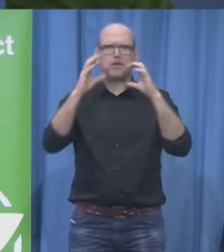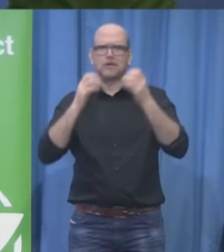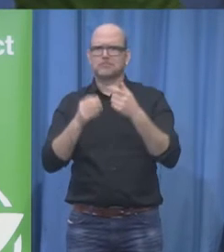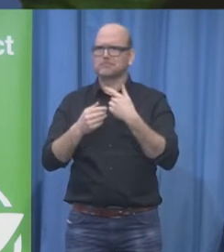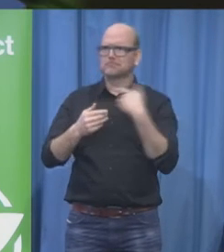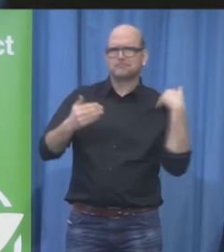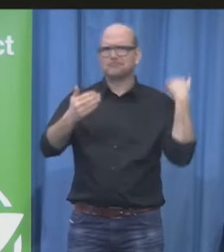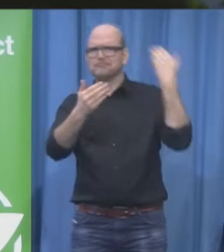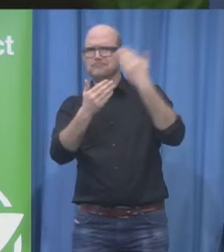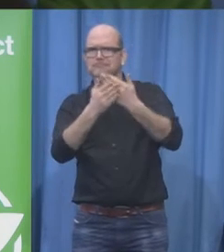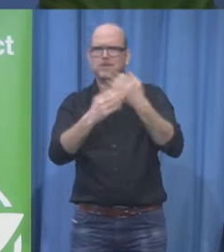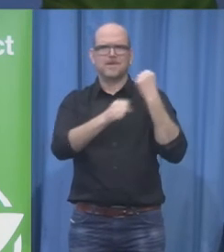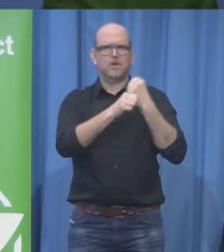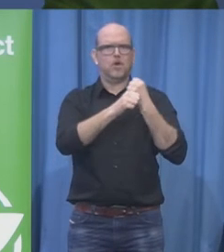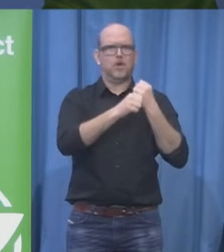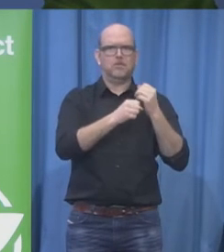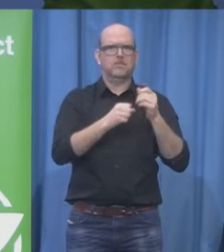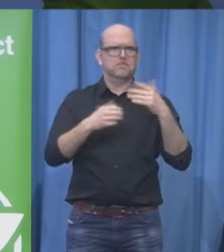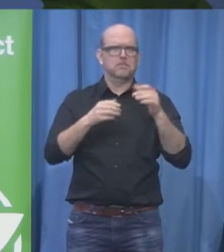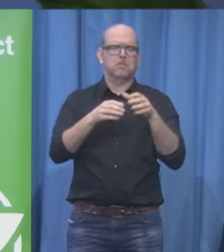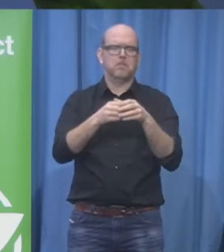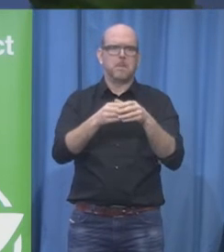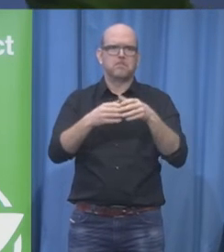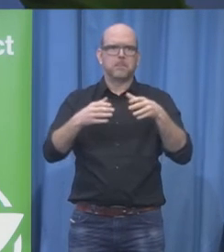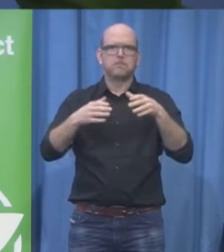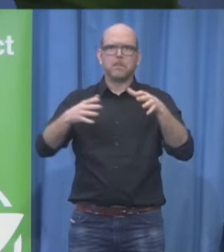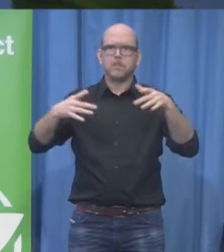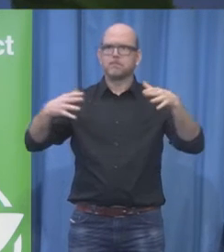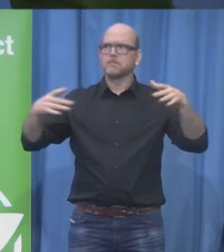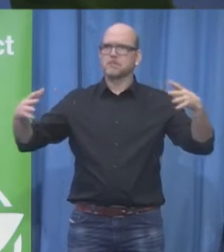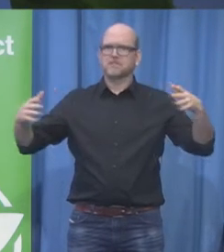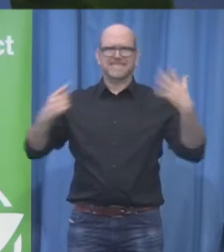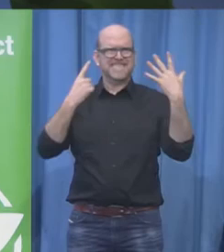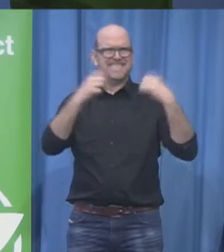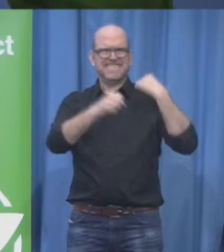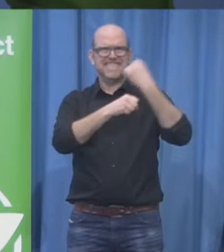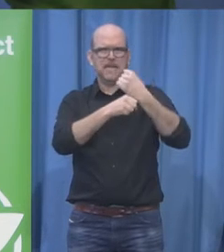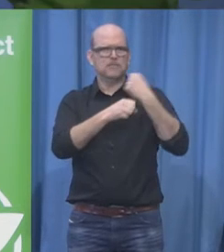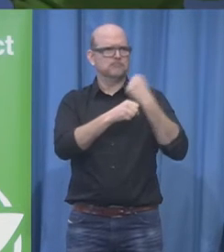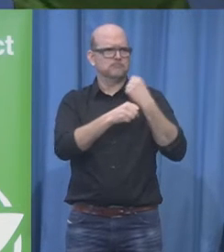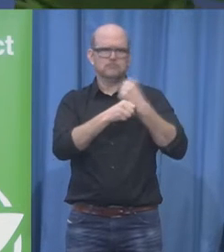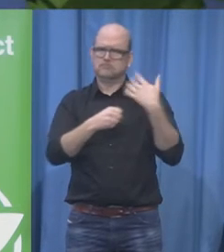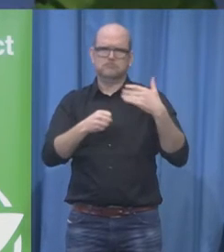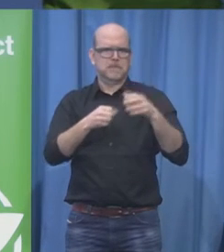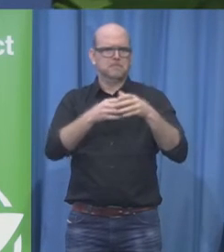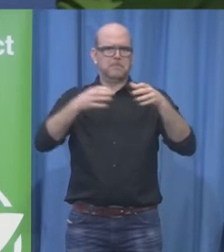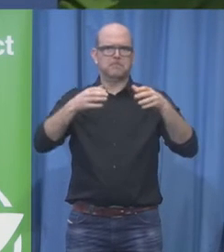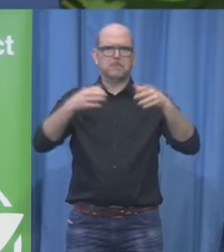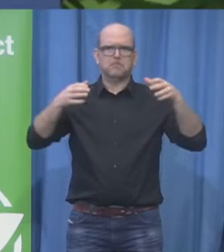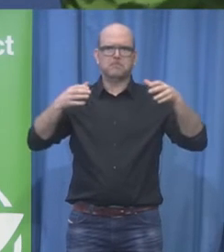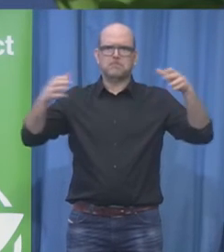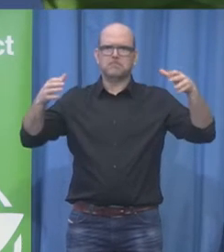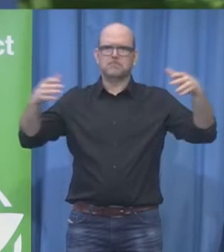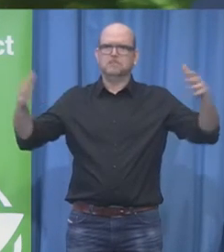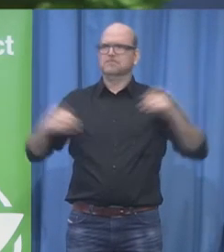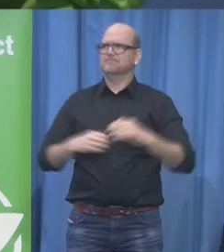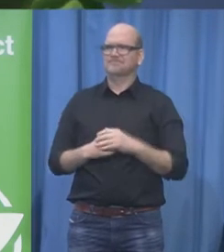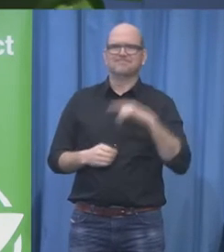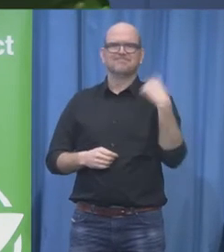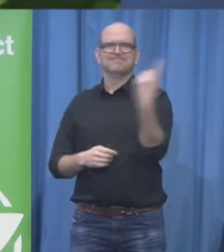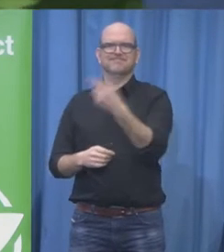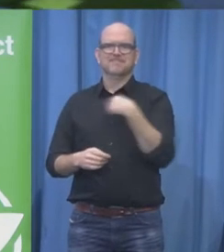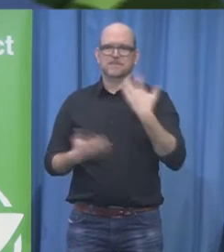it has grown over these last six years together so for those of you who have never been at a zero